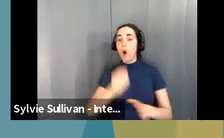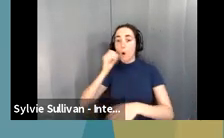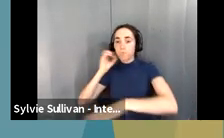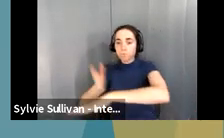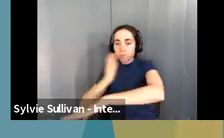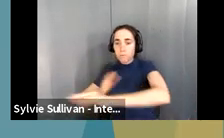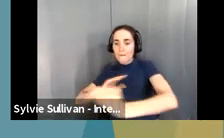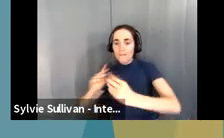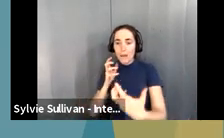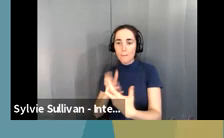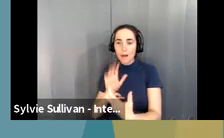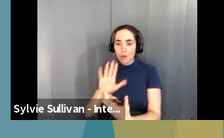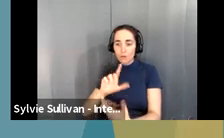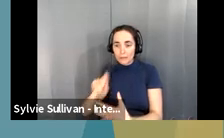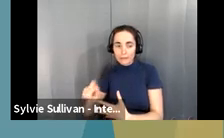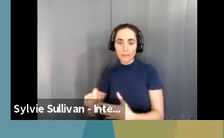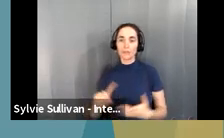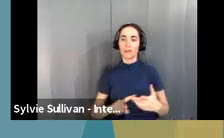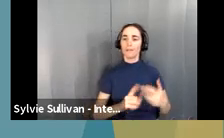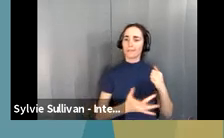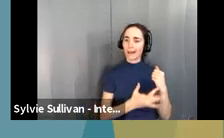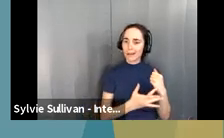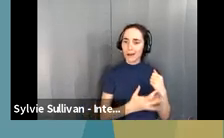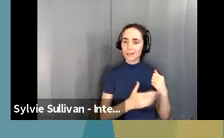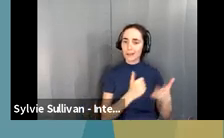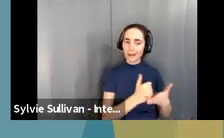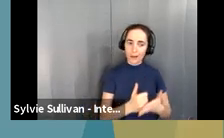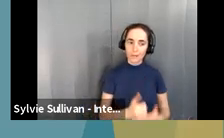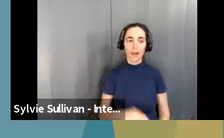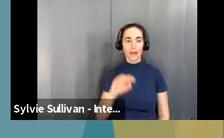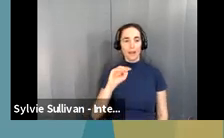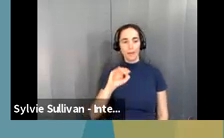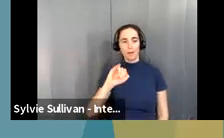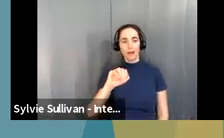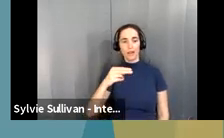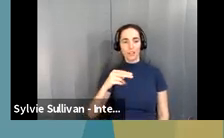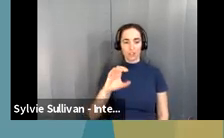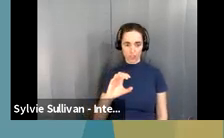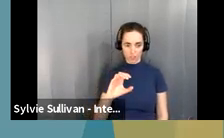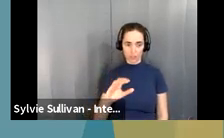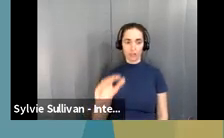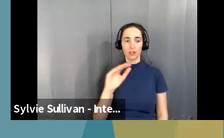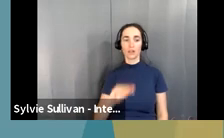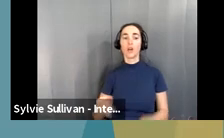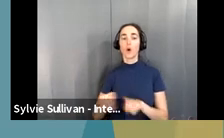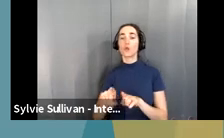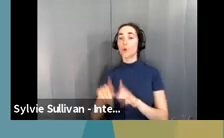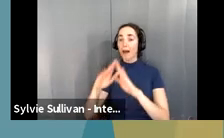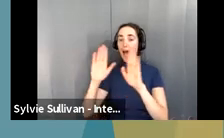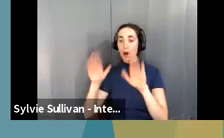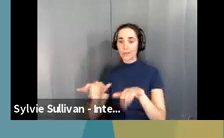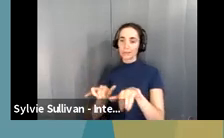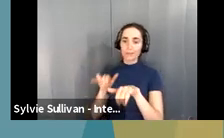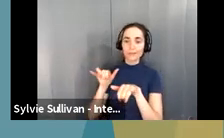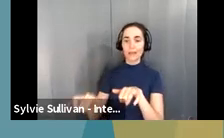assisted devices, MIHC, and permanent supported housings. And